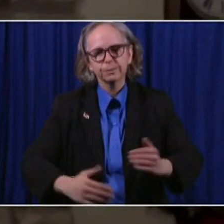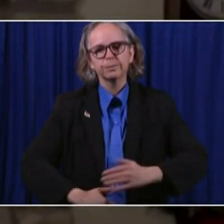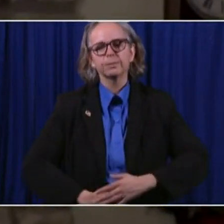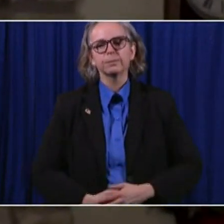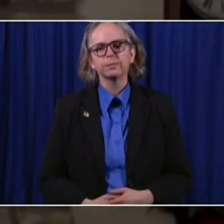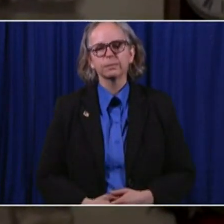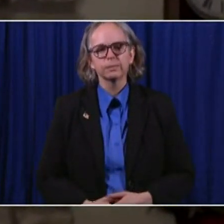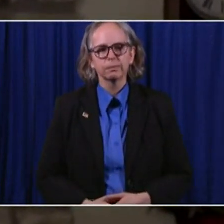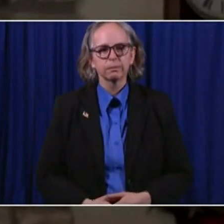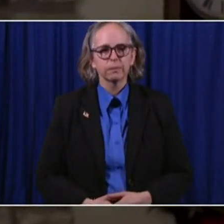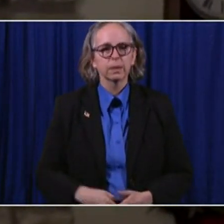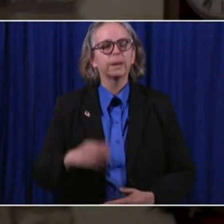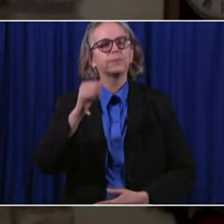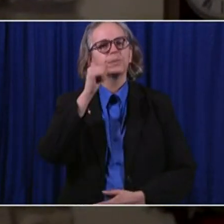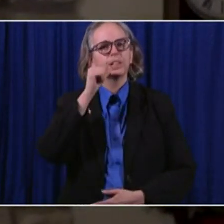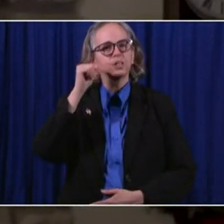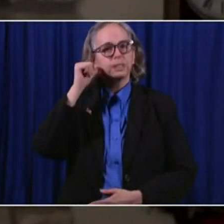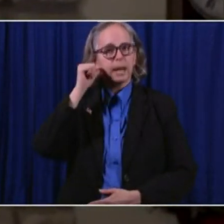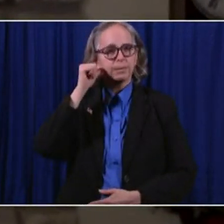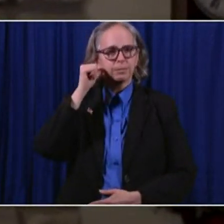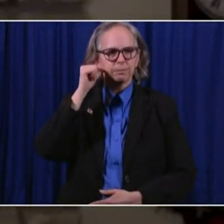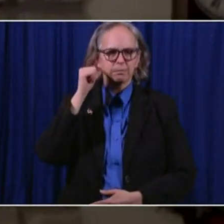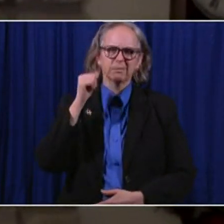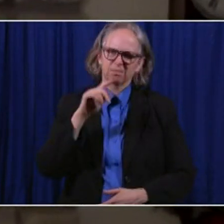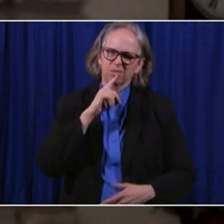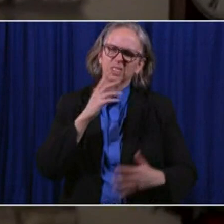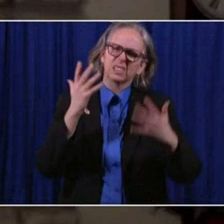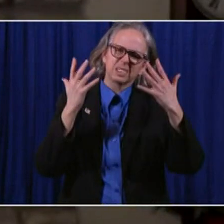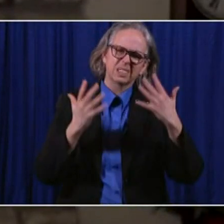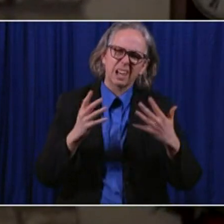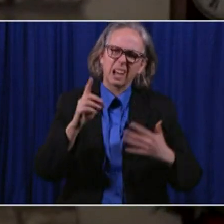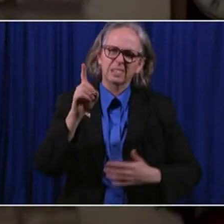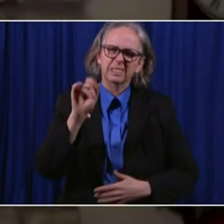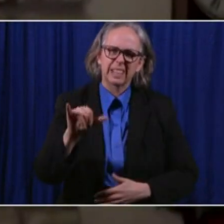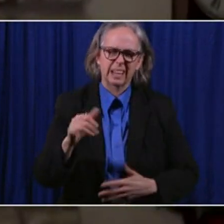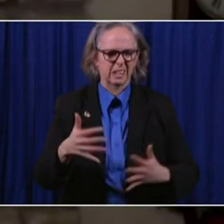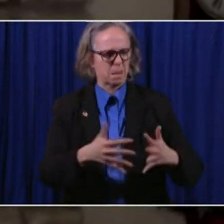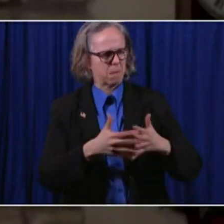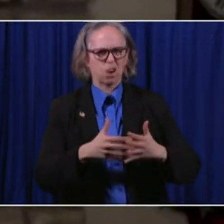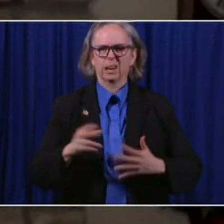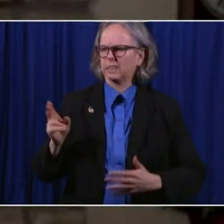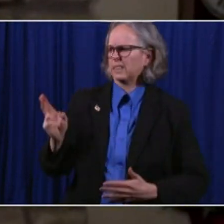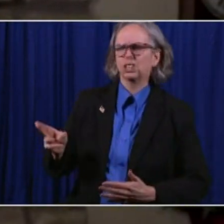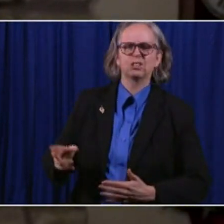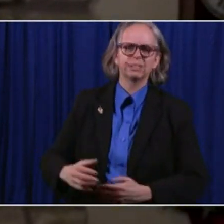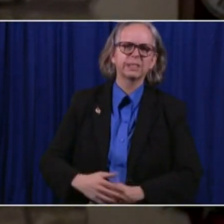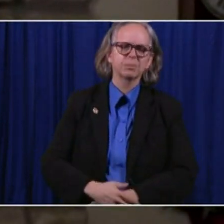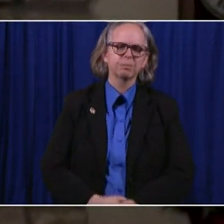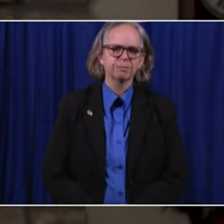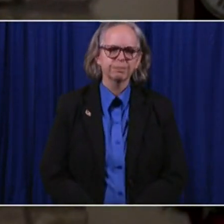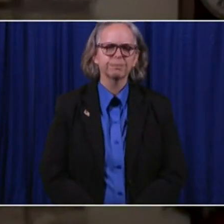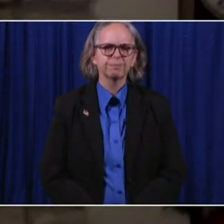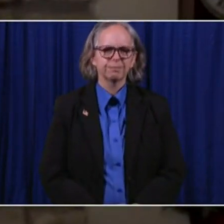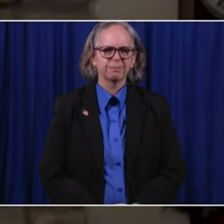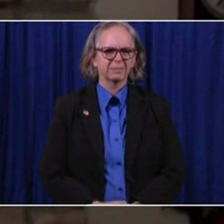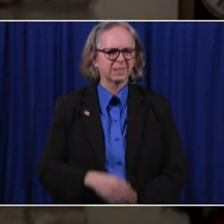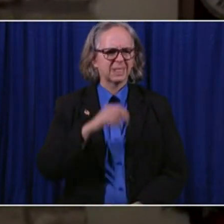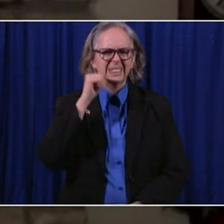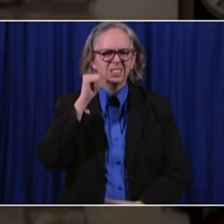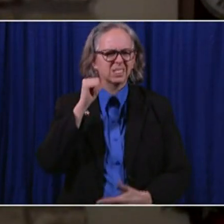Yesterday was a sad day in American history. Yesterday was a dark day